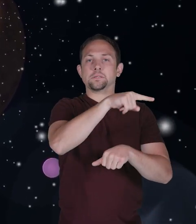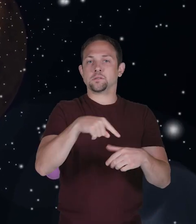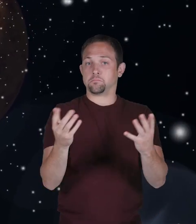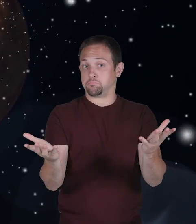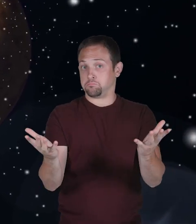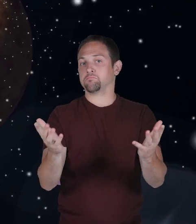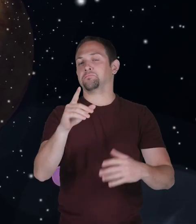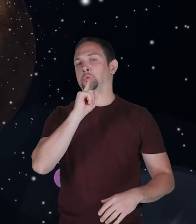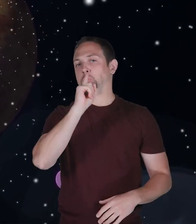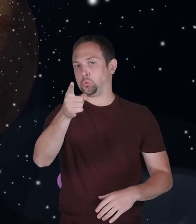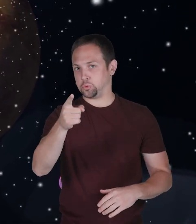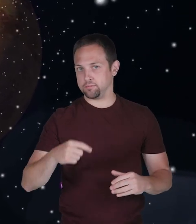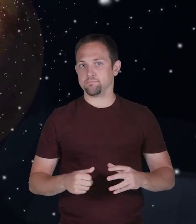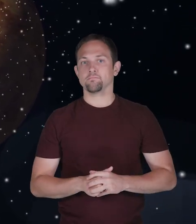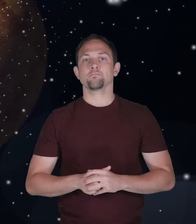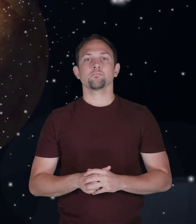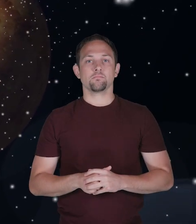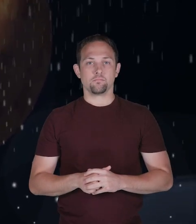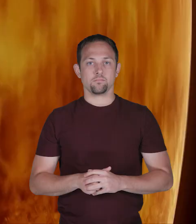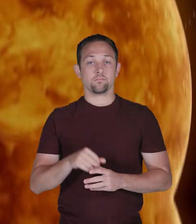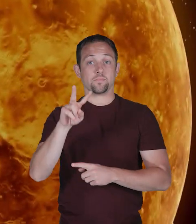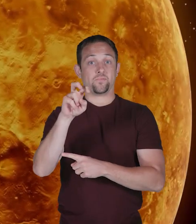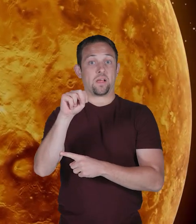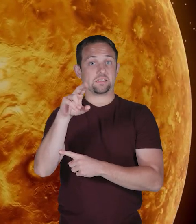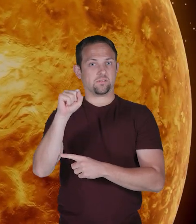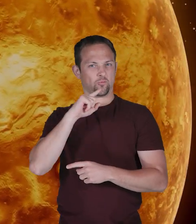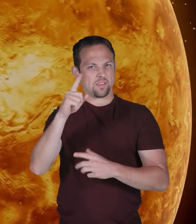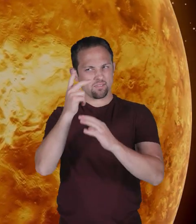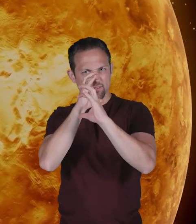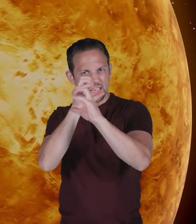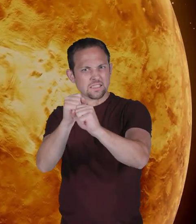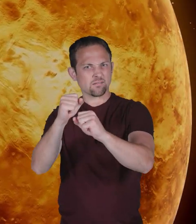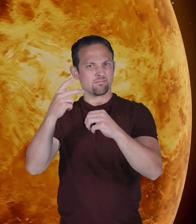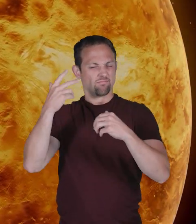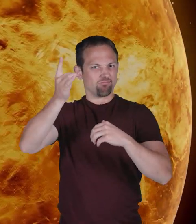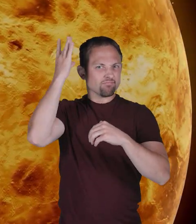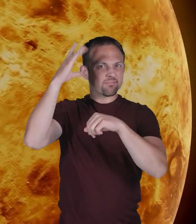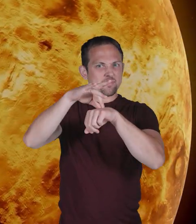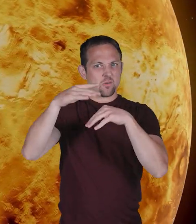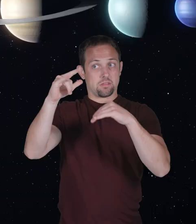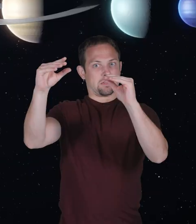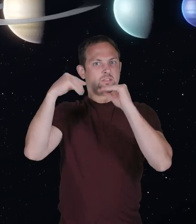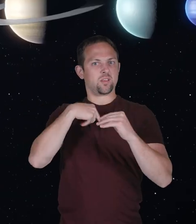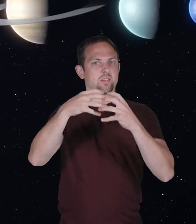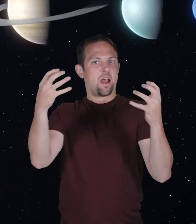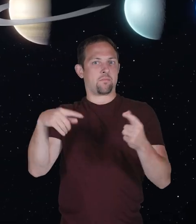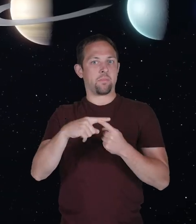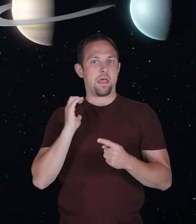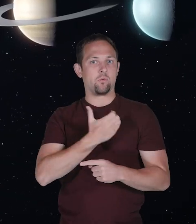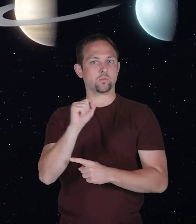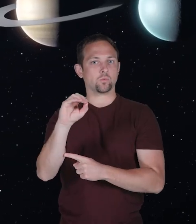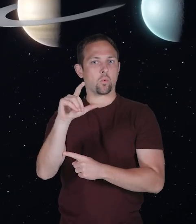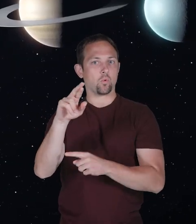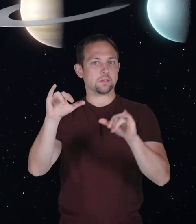planets. True! Venus is an intriguing and extreme planet that teaches us a